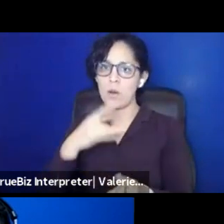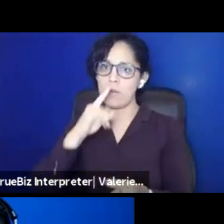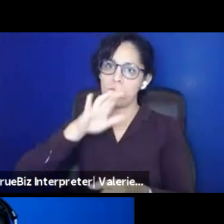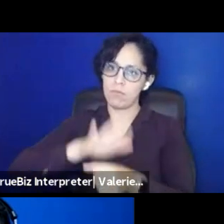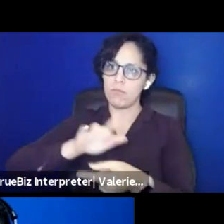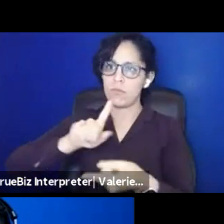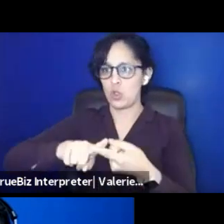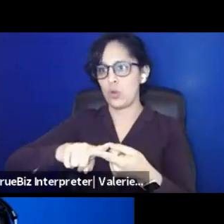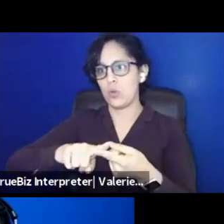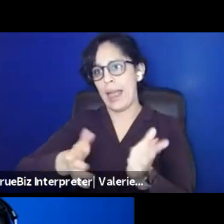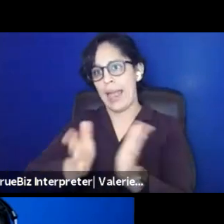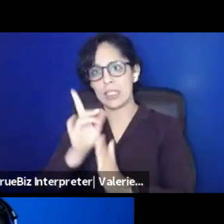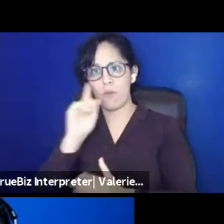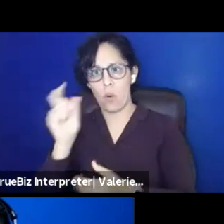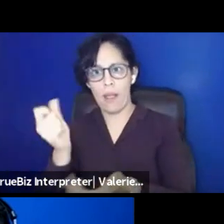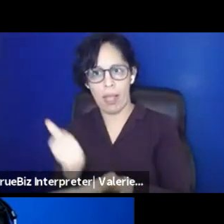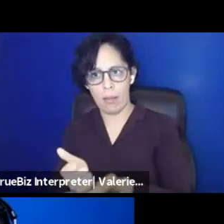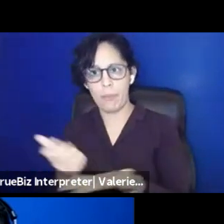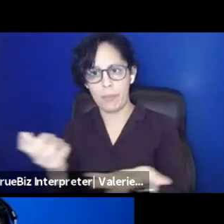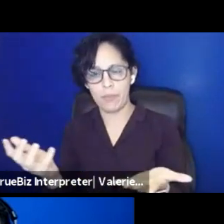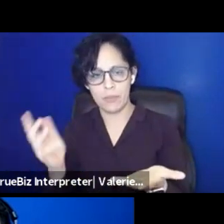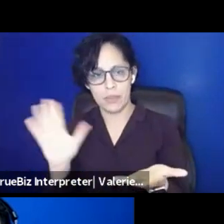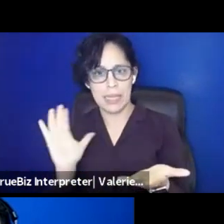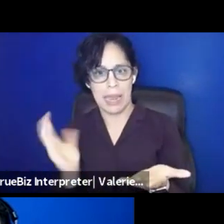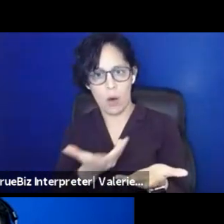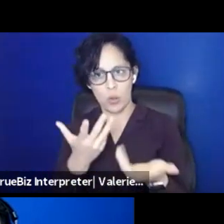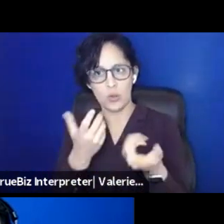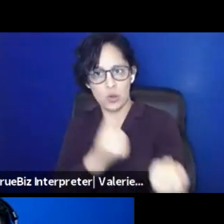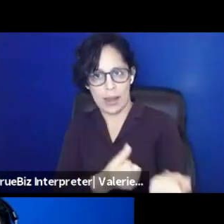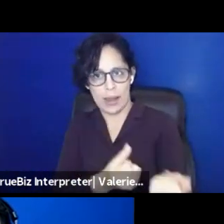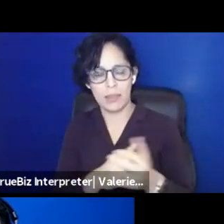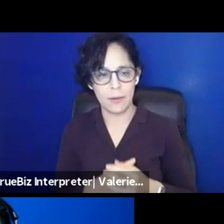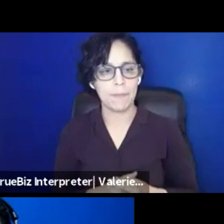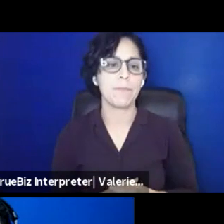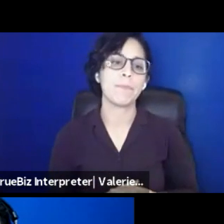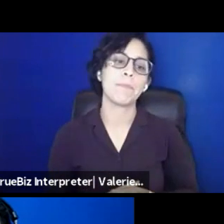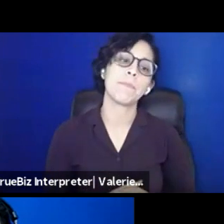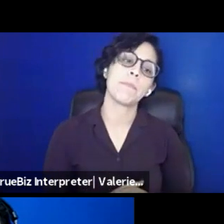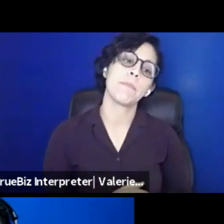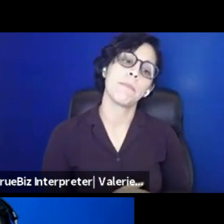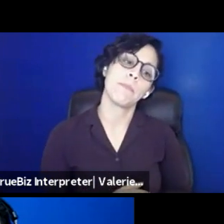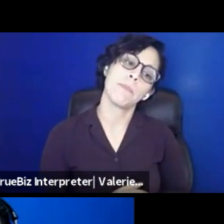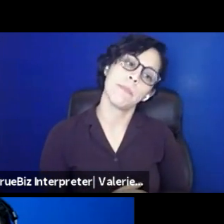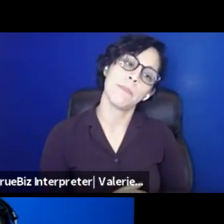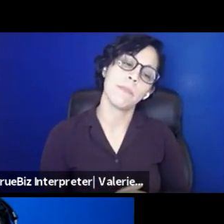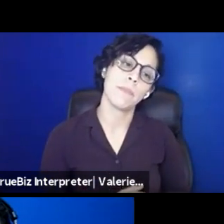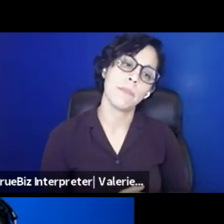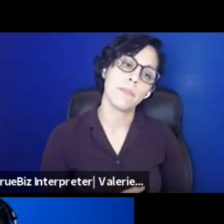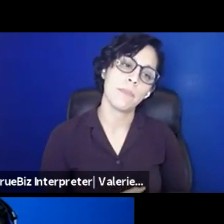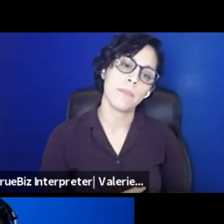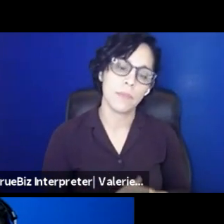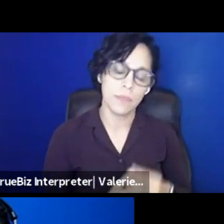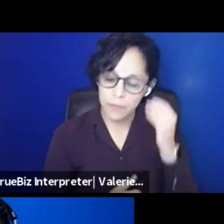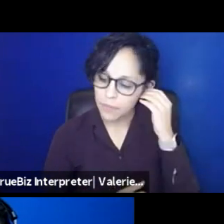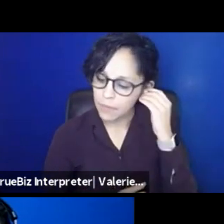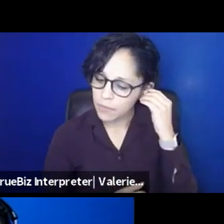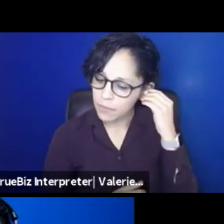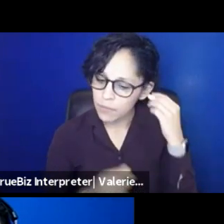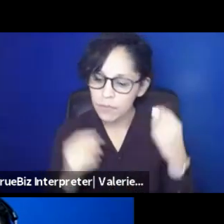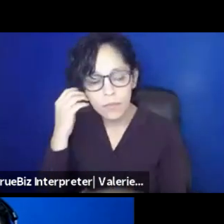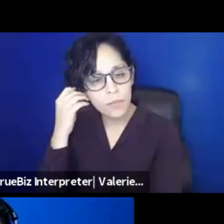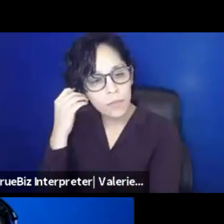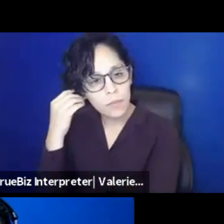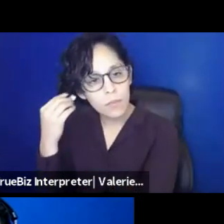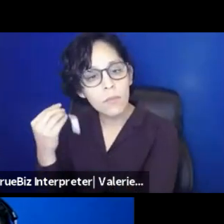help because that is our strength and that is our superpower. Um, I think also to, um, remember that as you're, uh, inviting